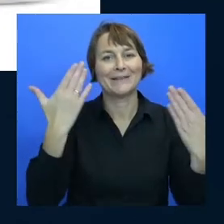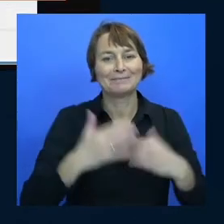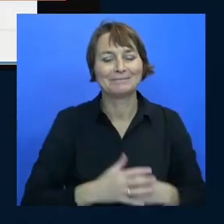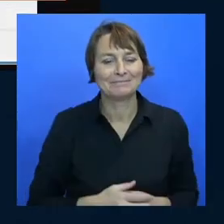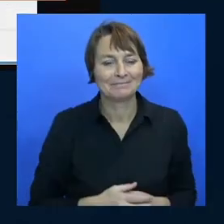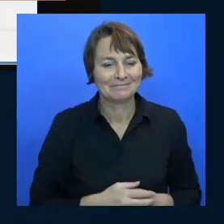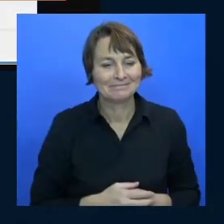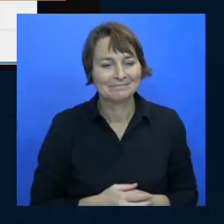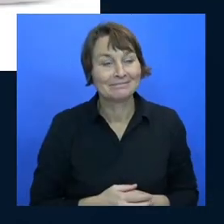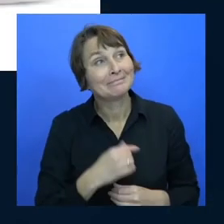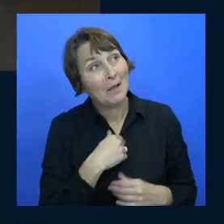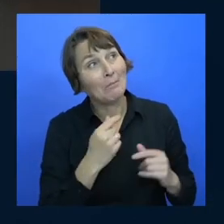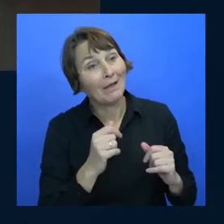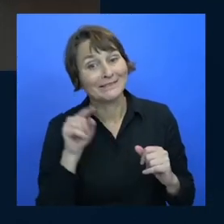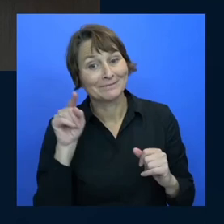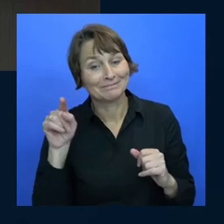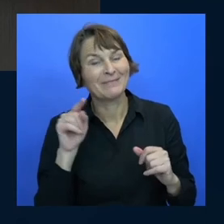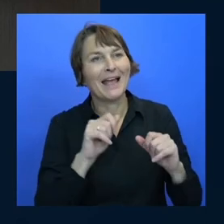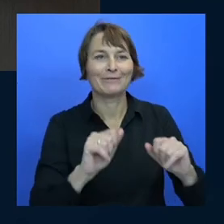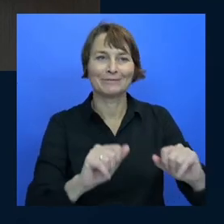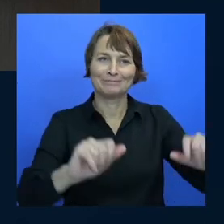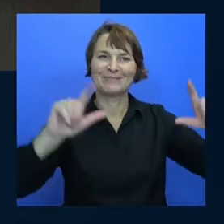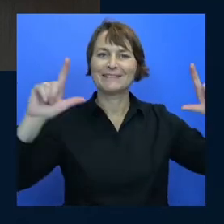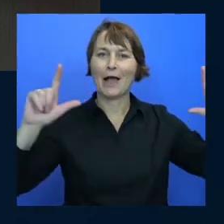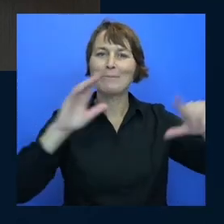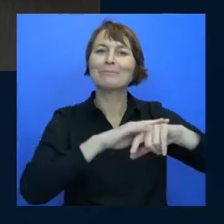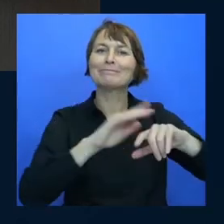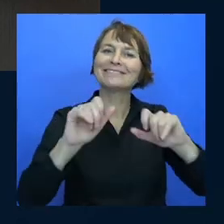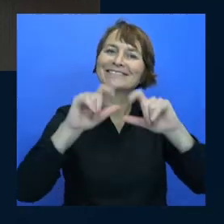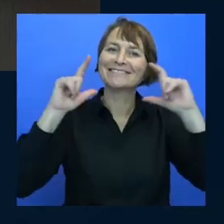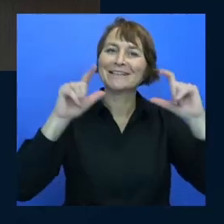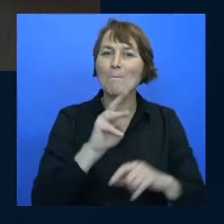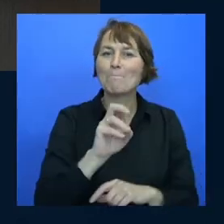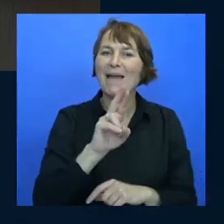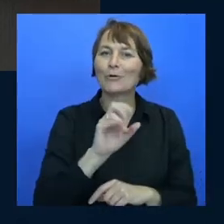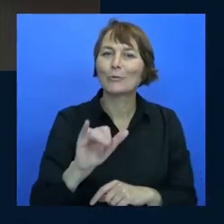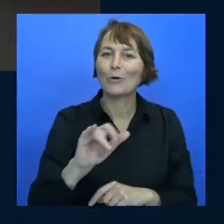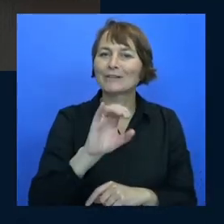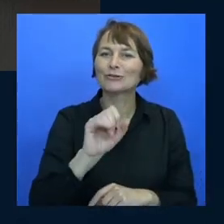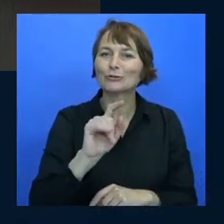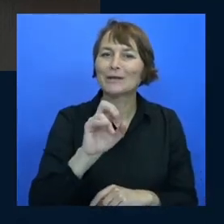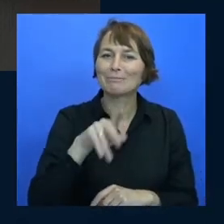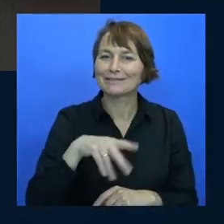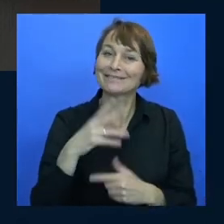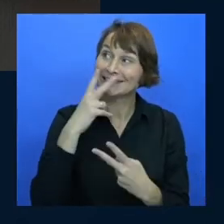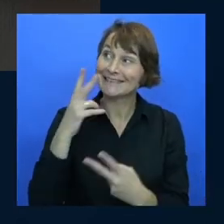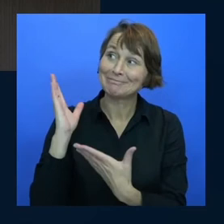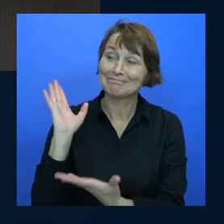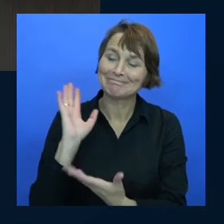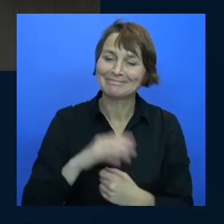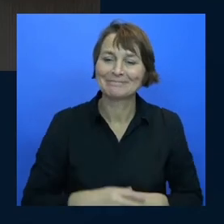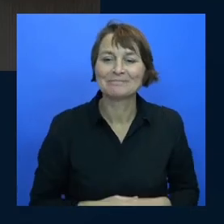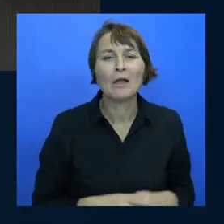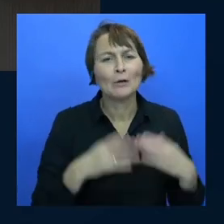screen time yes gotta give meryl street the stream the screen time so that's a pattern now that's a thing i can